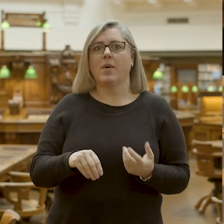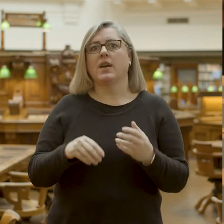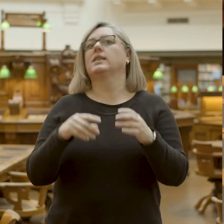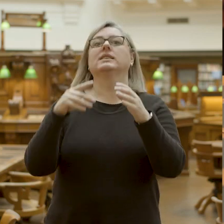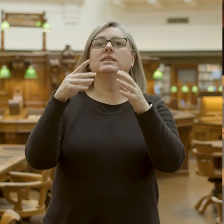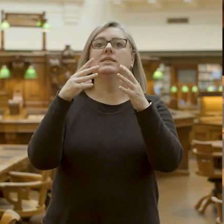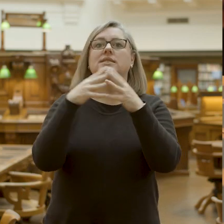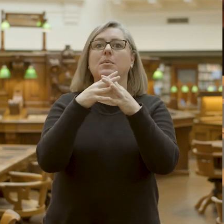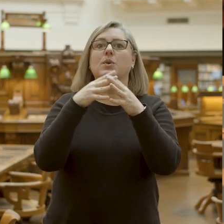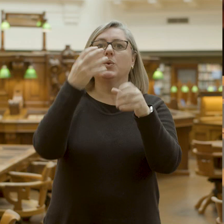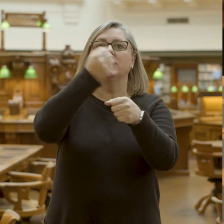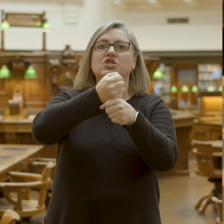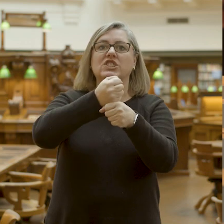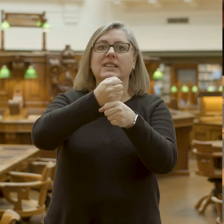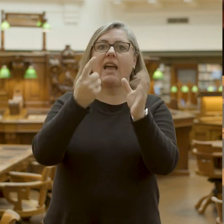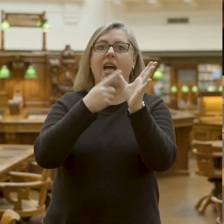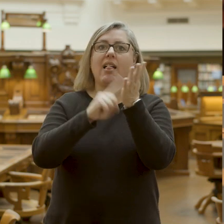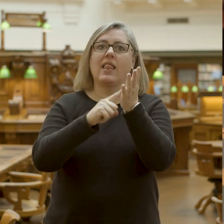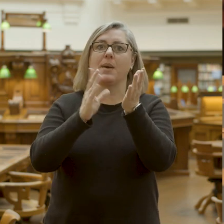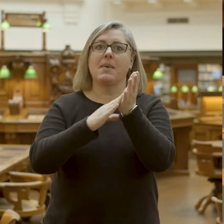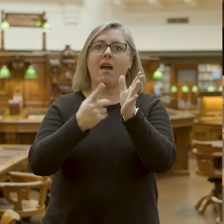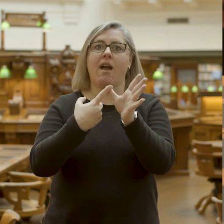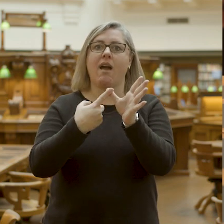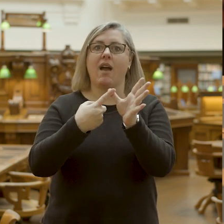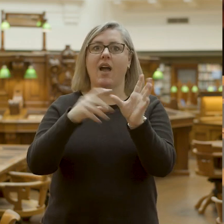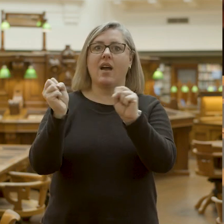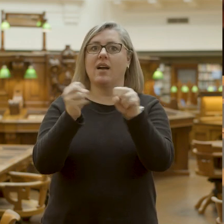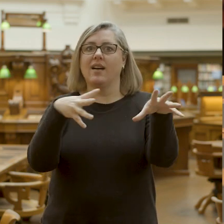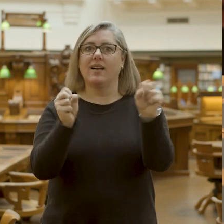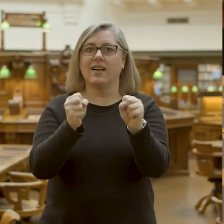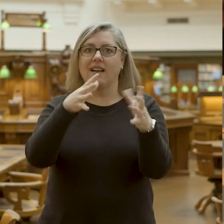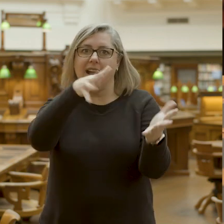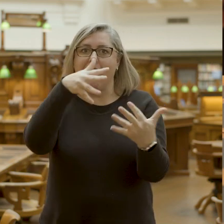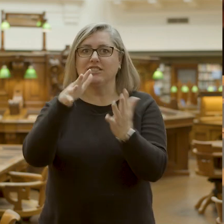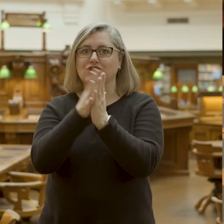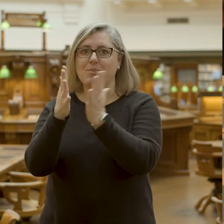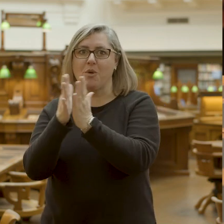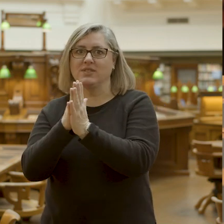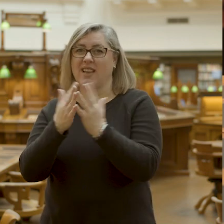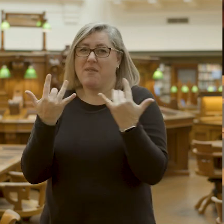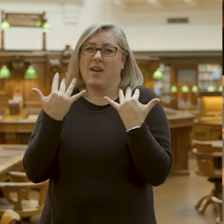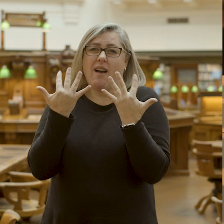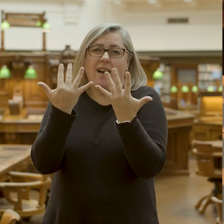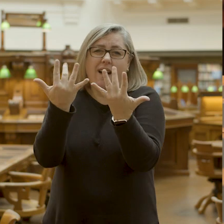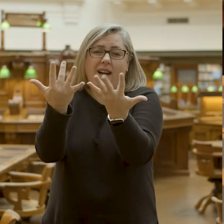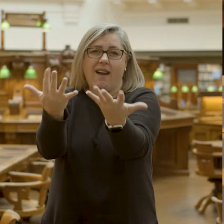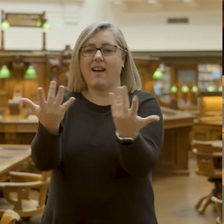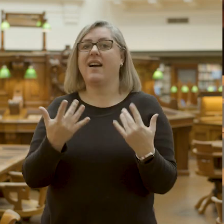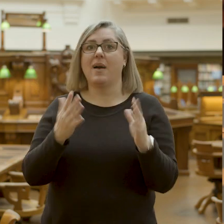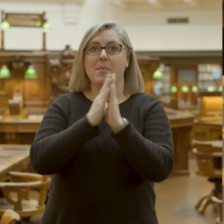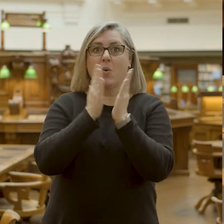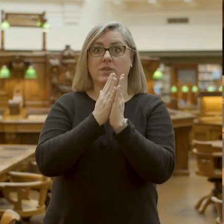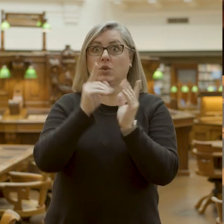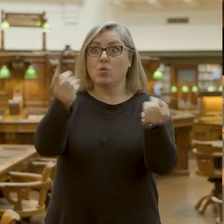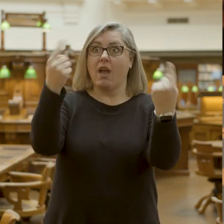Alma Conjuring collection here at State Library Victoria. There are thousands of books that you can browse here on